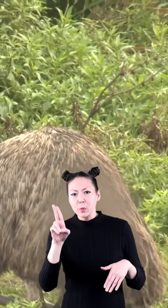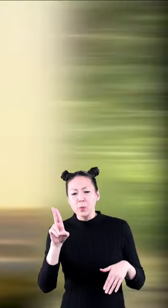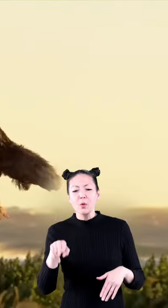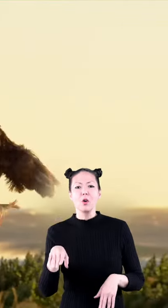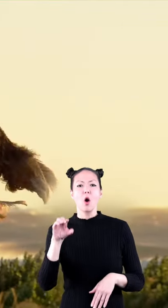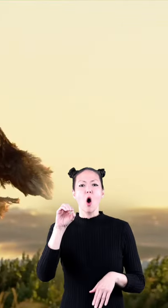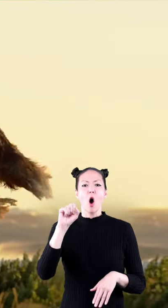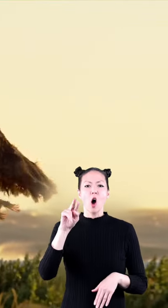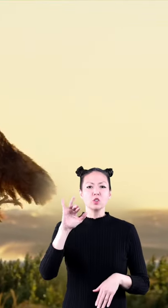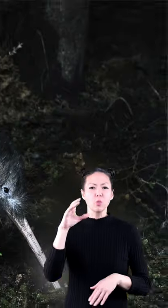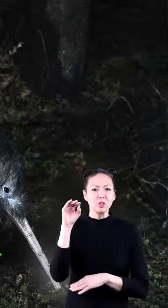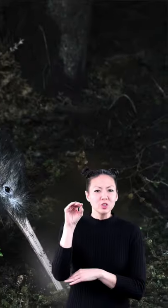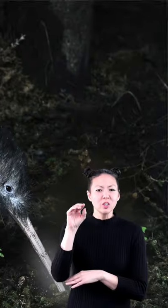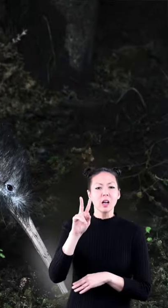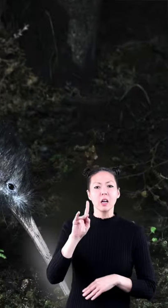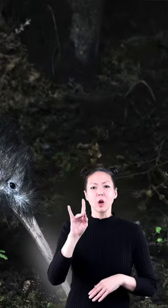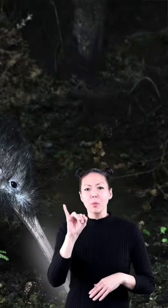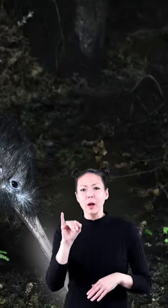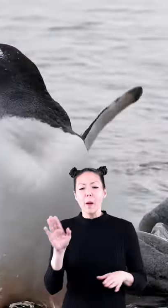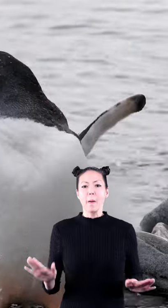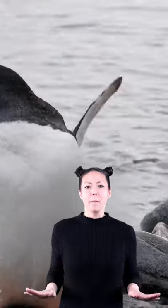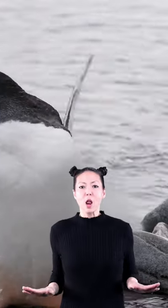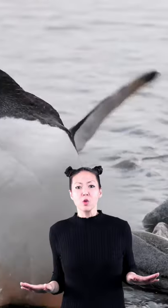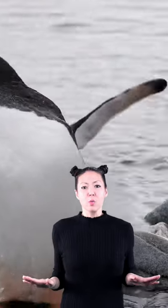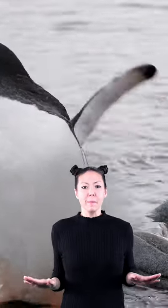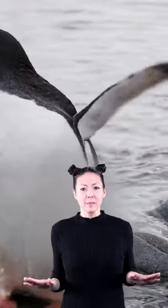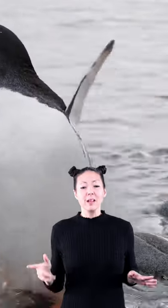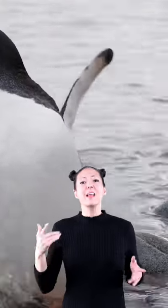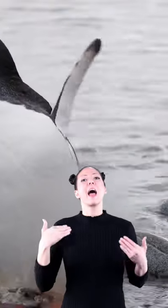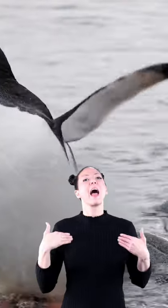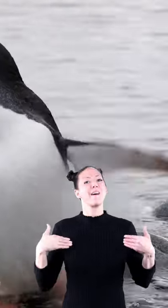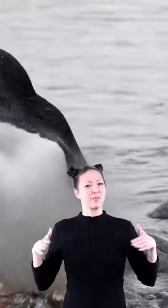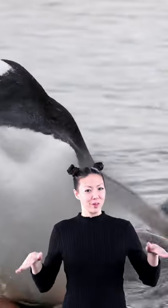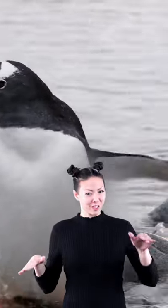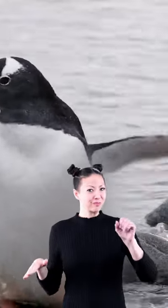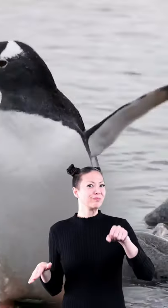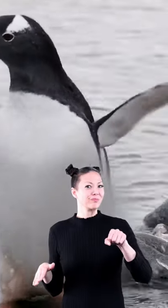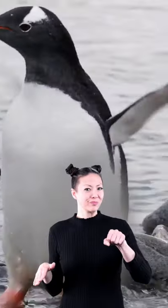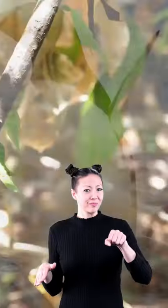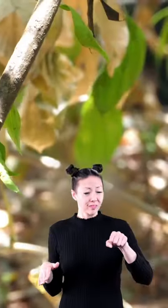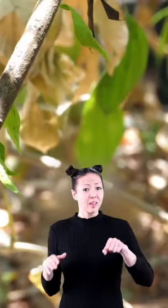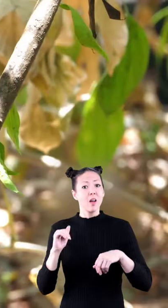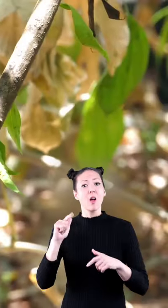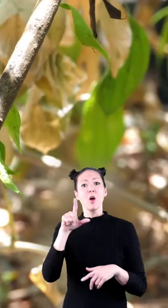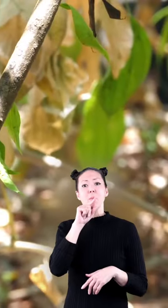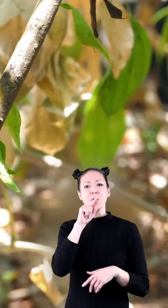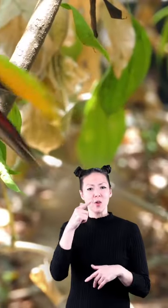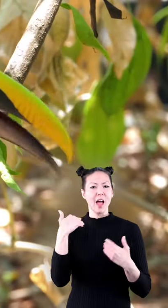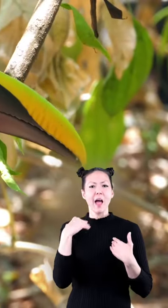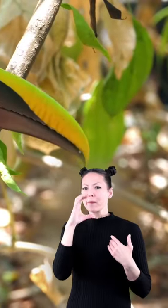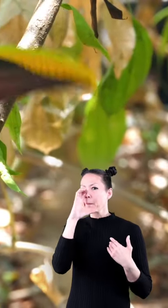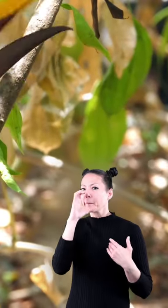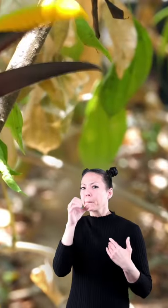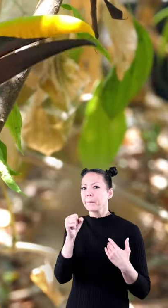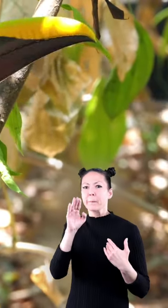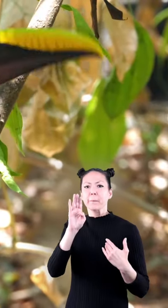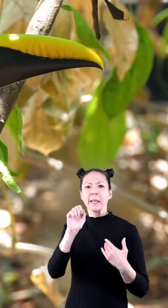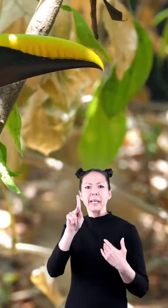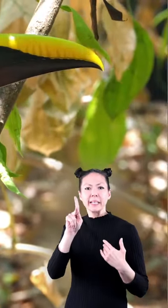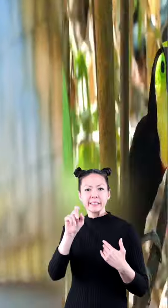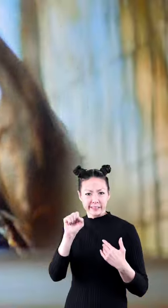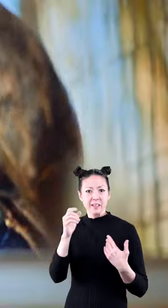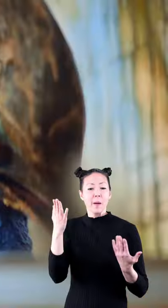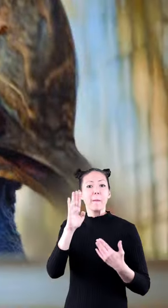ostrich kiwi and penguin still have wings all birds have a beak or bill